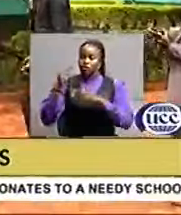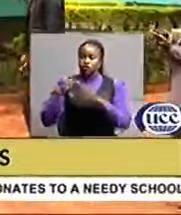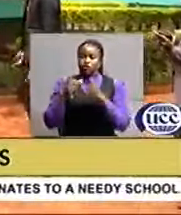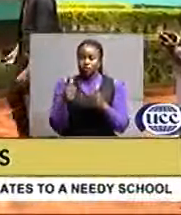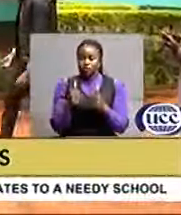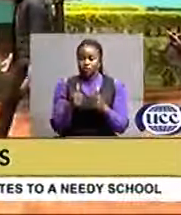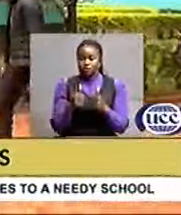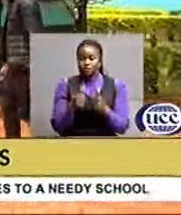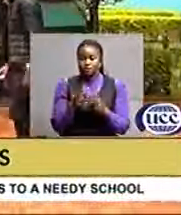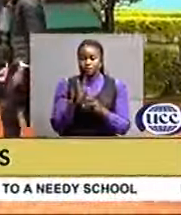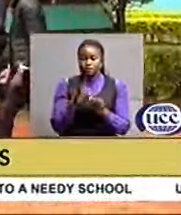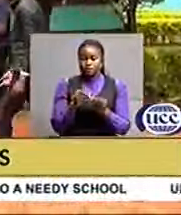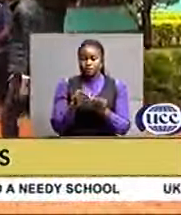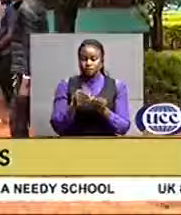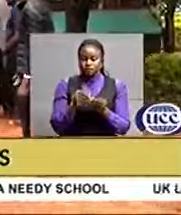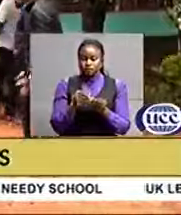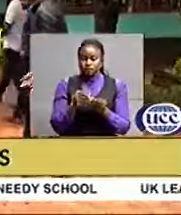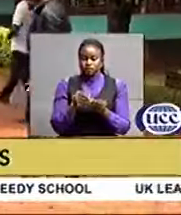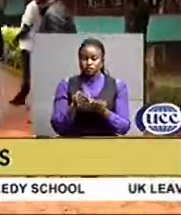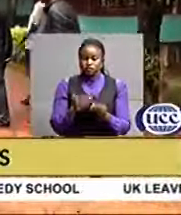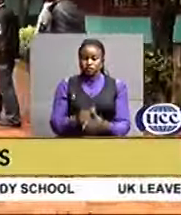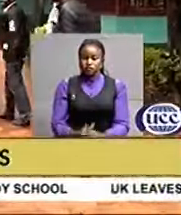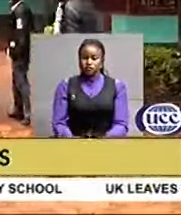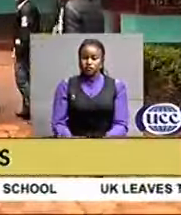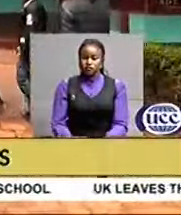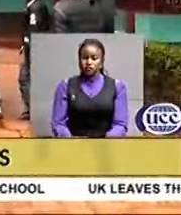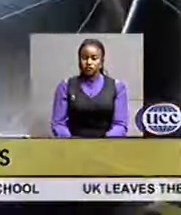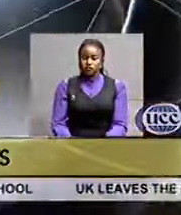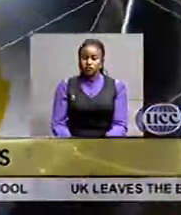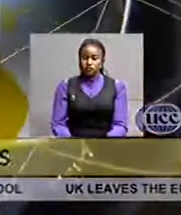Shida at Nassaku, UBC News.